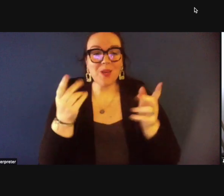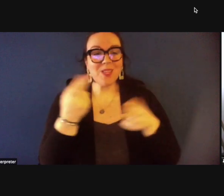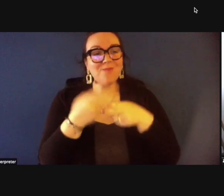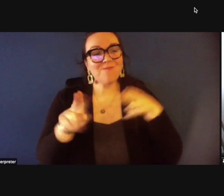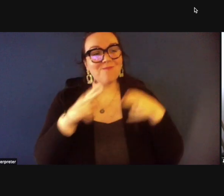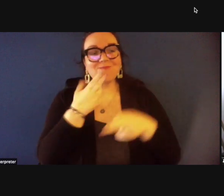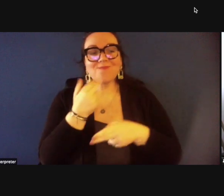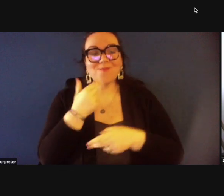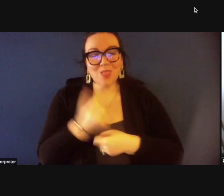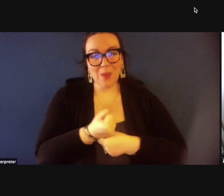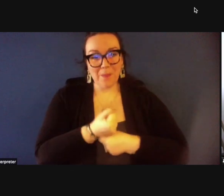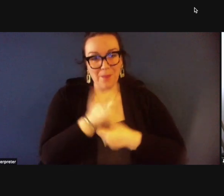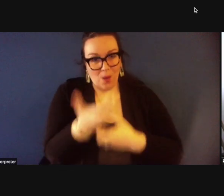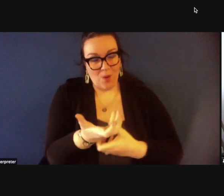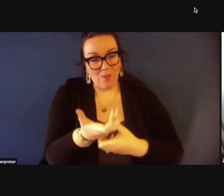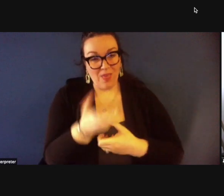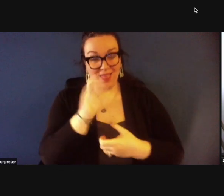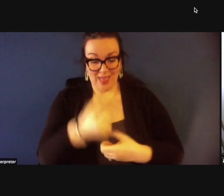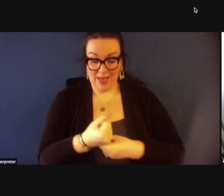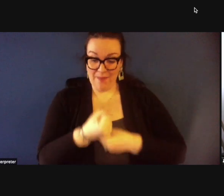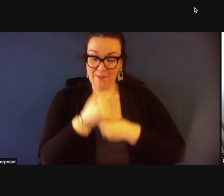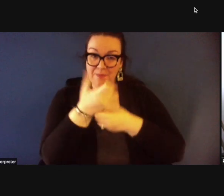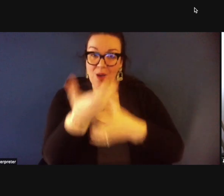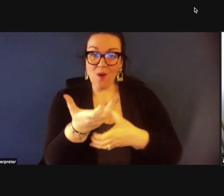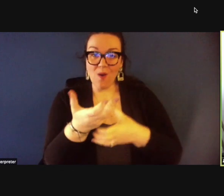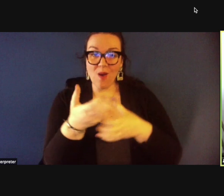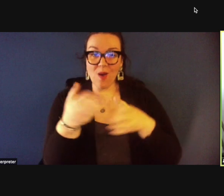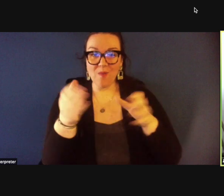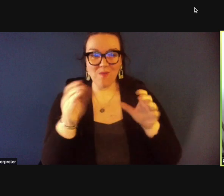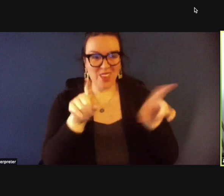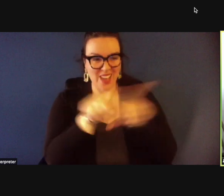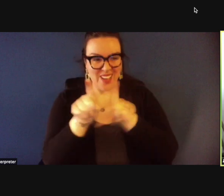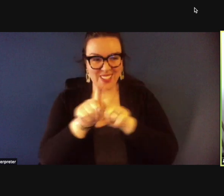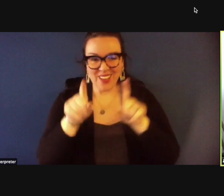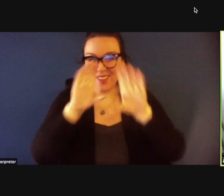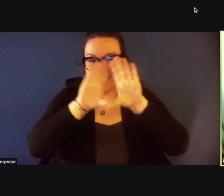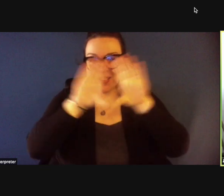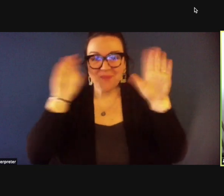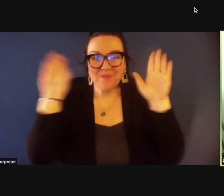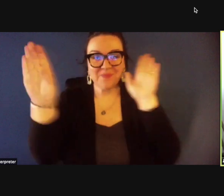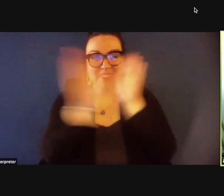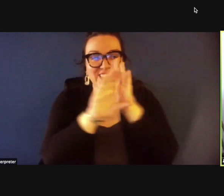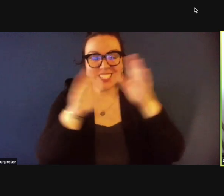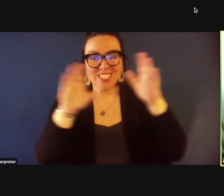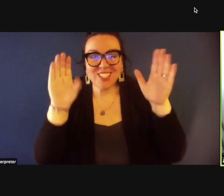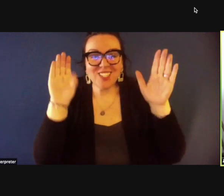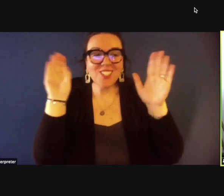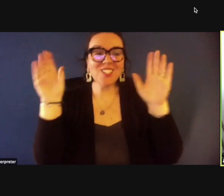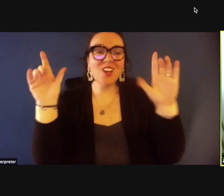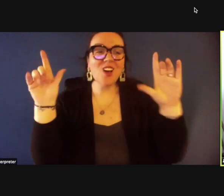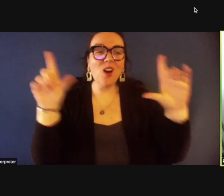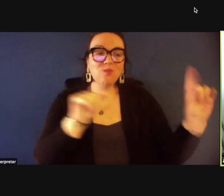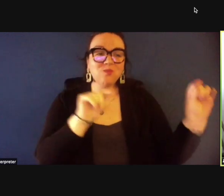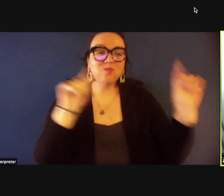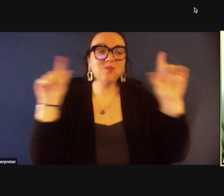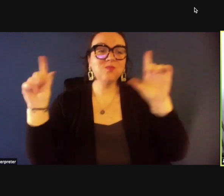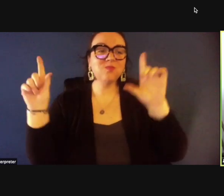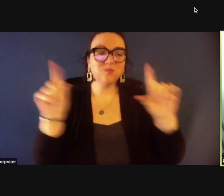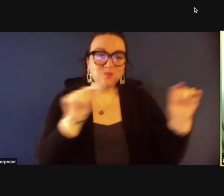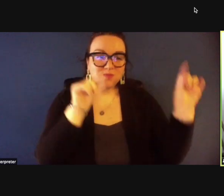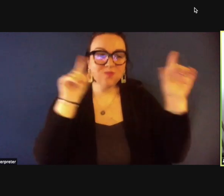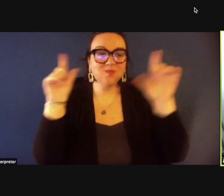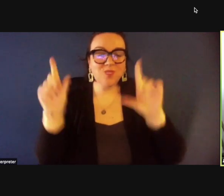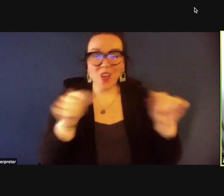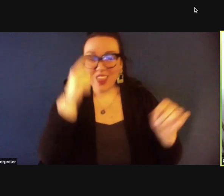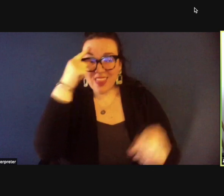in that with that poem we've put together a slideshow because we thought it would be nice to see folks that